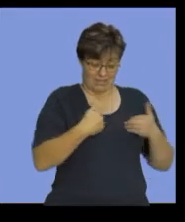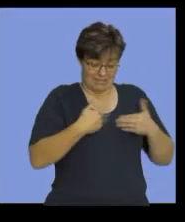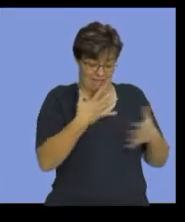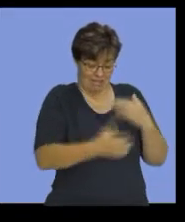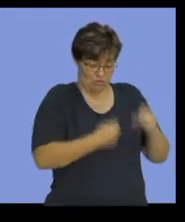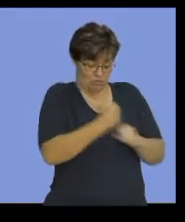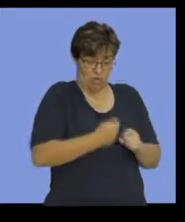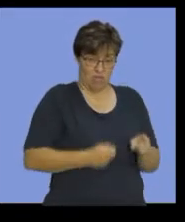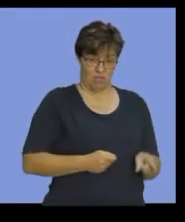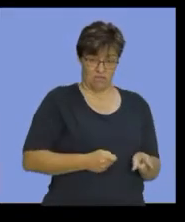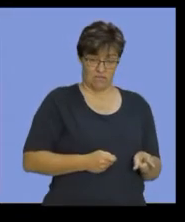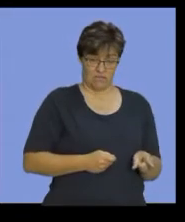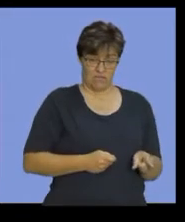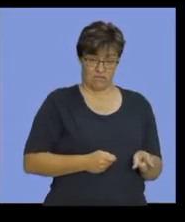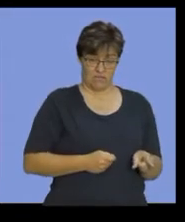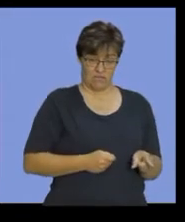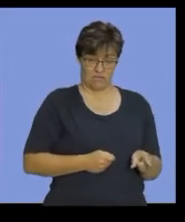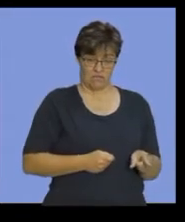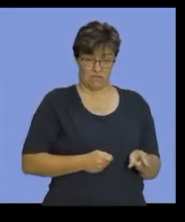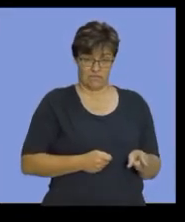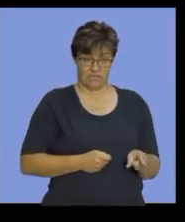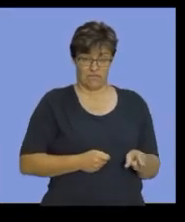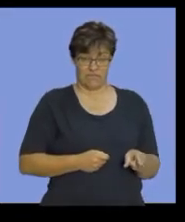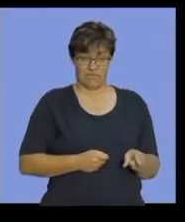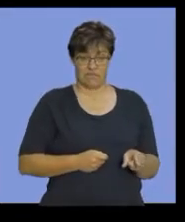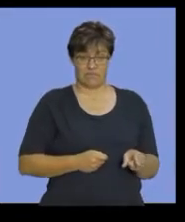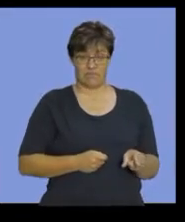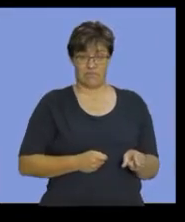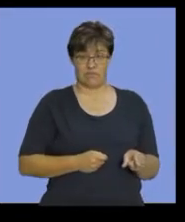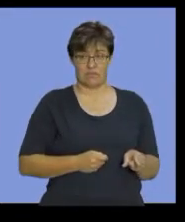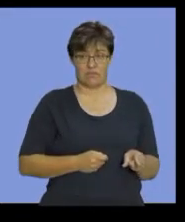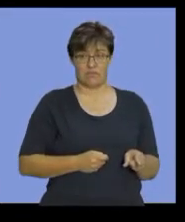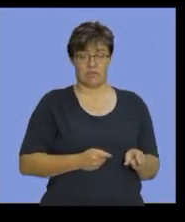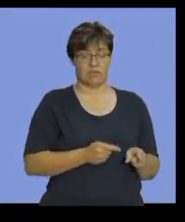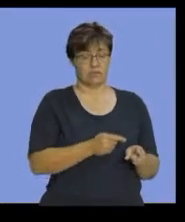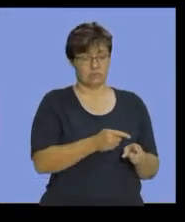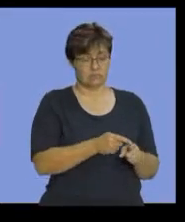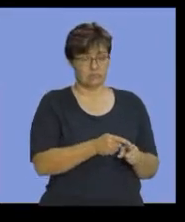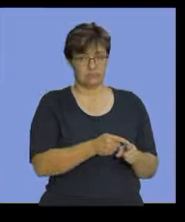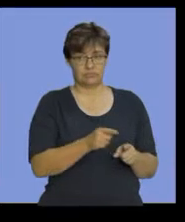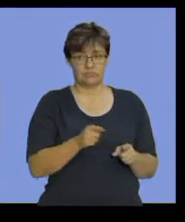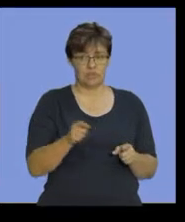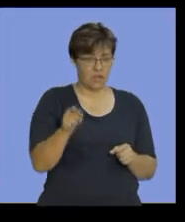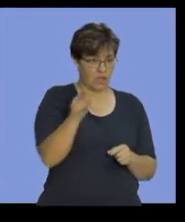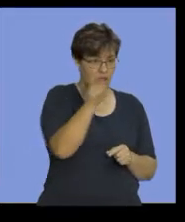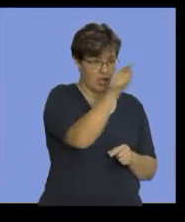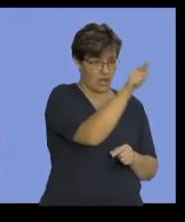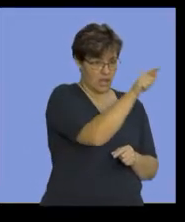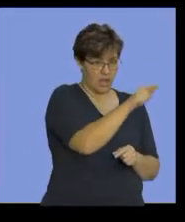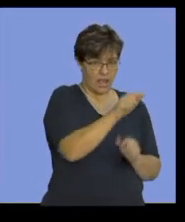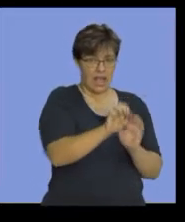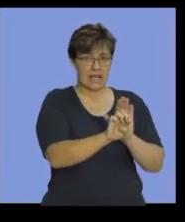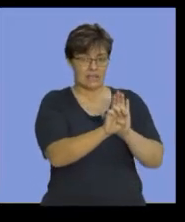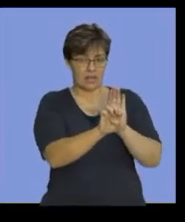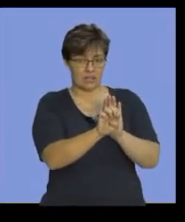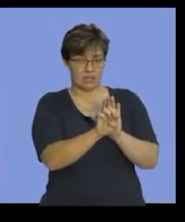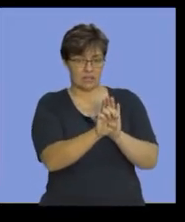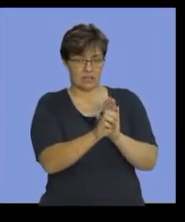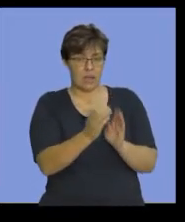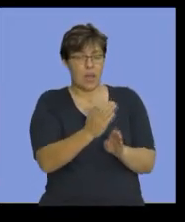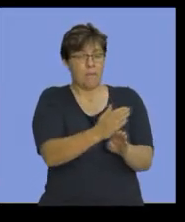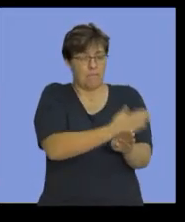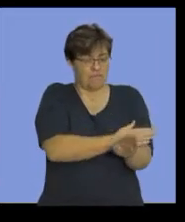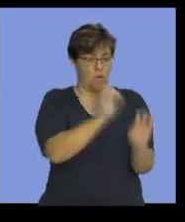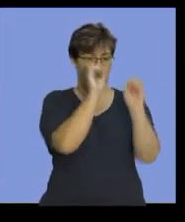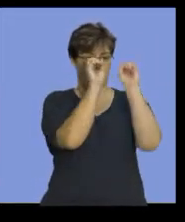the year, right? This one here, in this particular example, is pre-populated